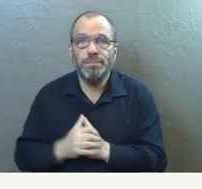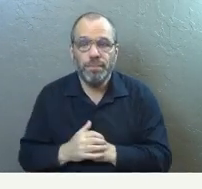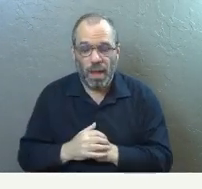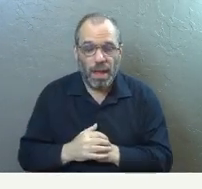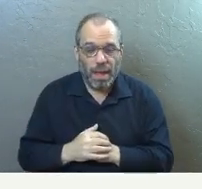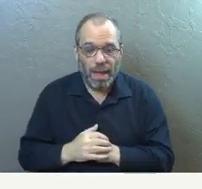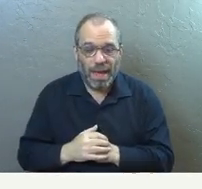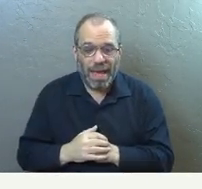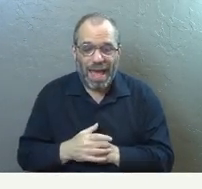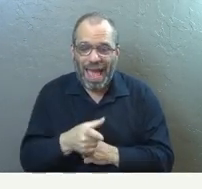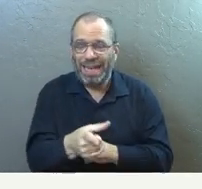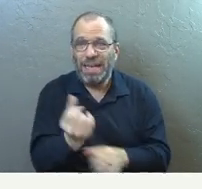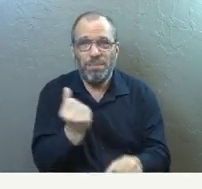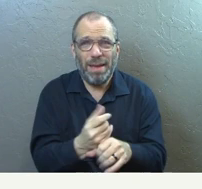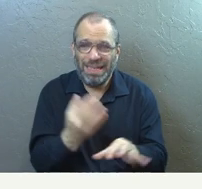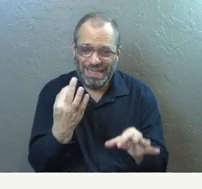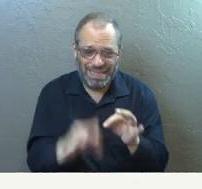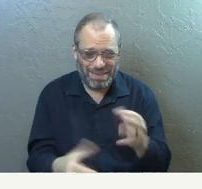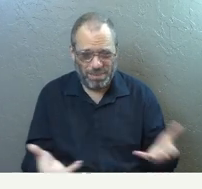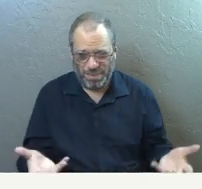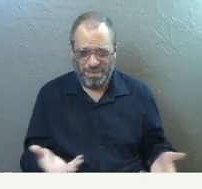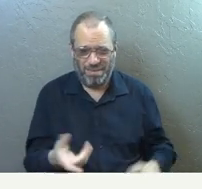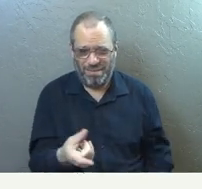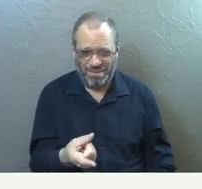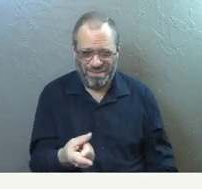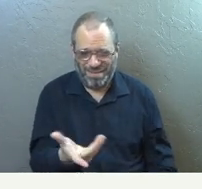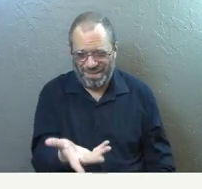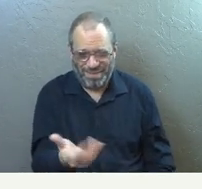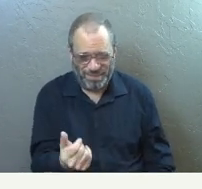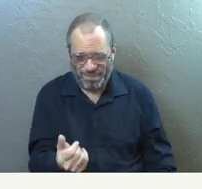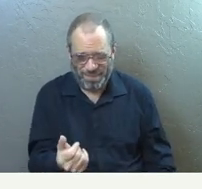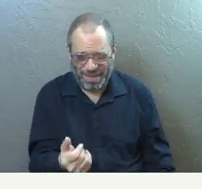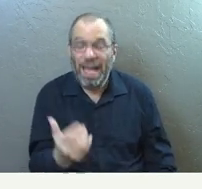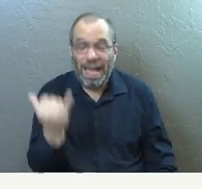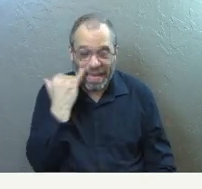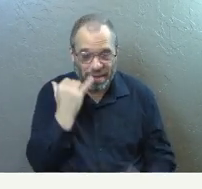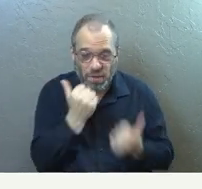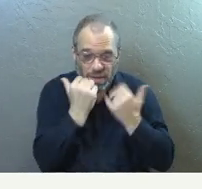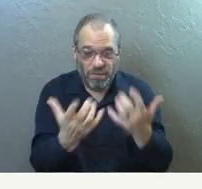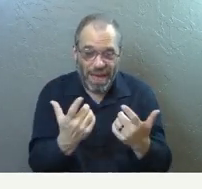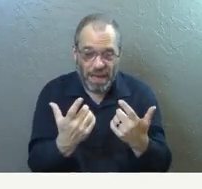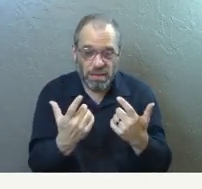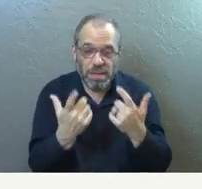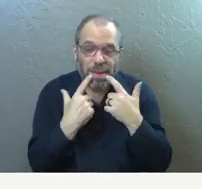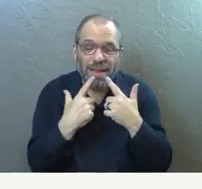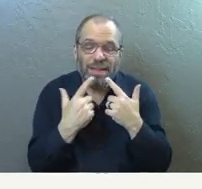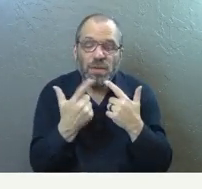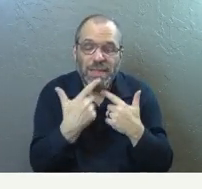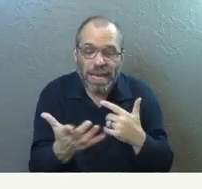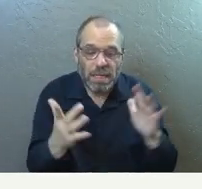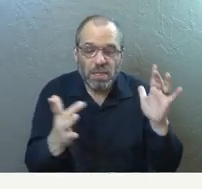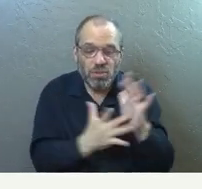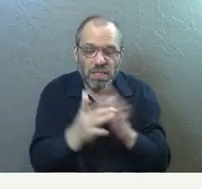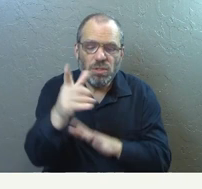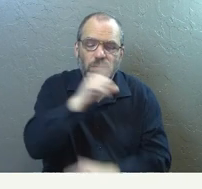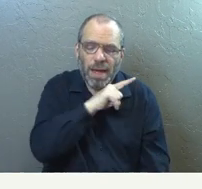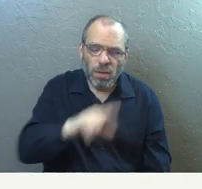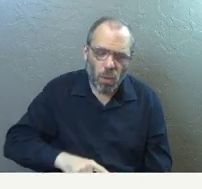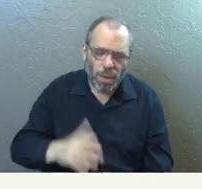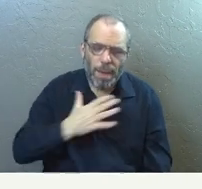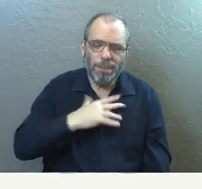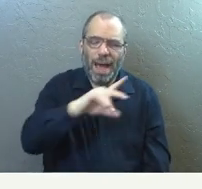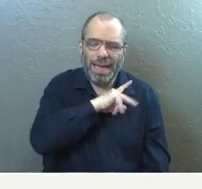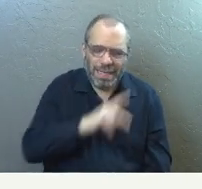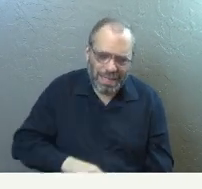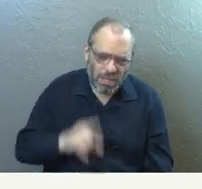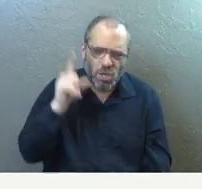And the Bible makes it so simple for us. If you confess with your mouth, if you say it, Jesus, you're my Lord. You're my